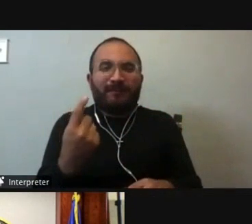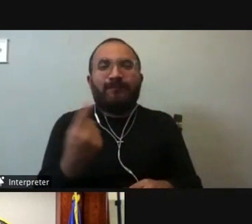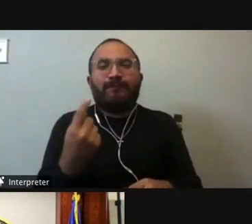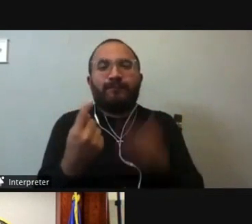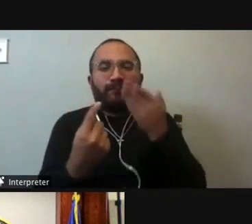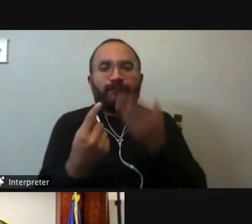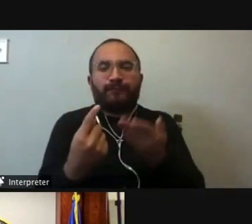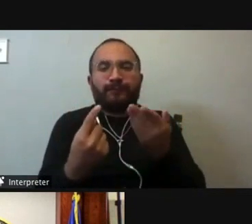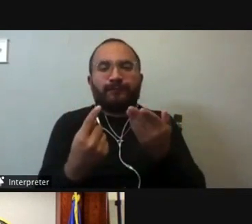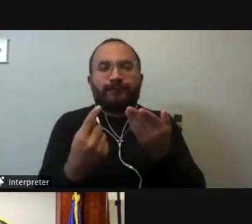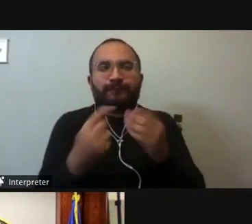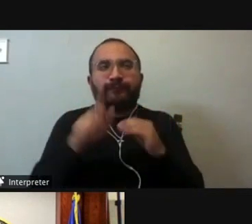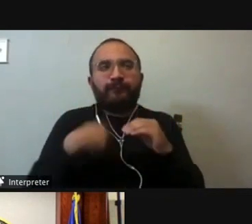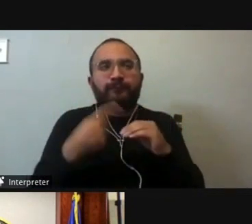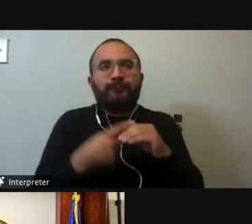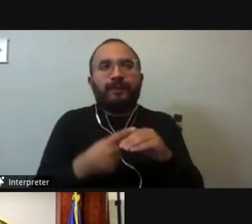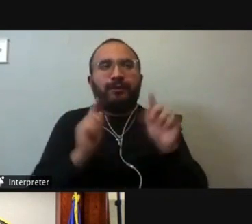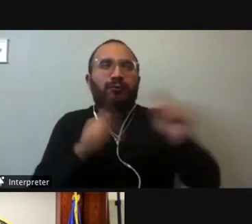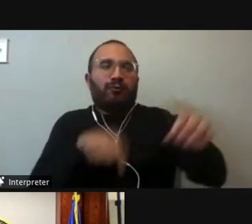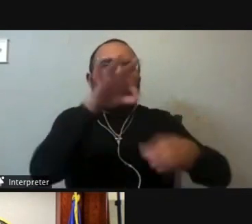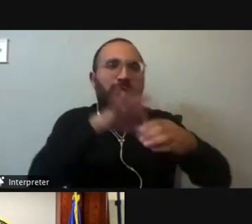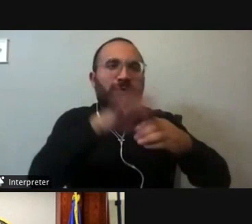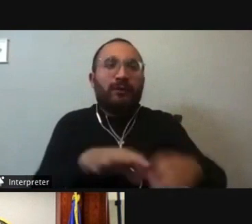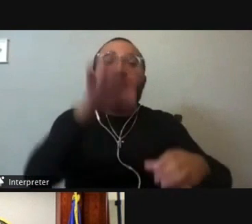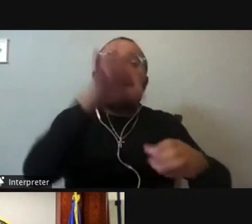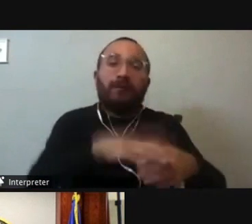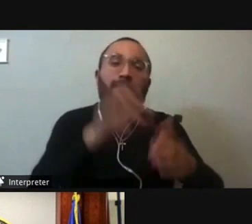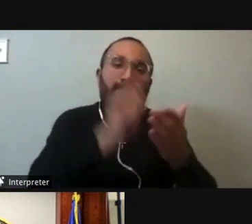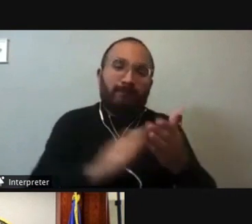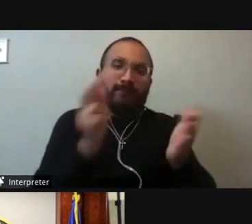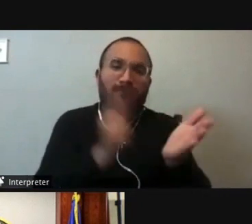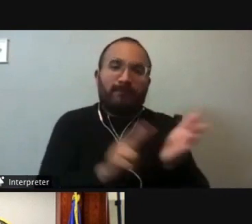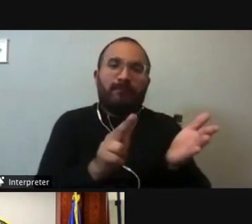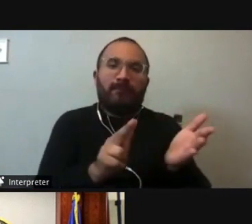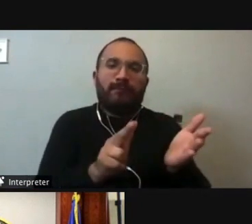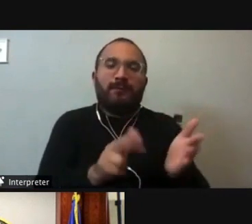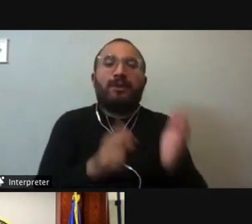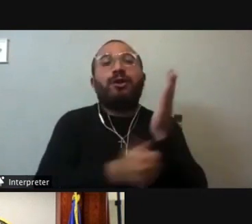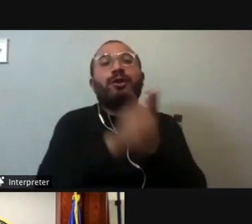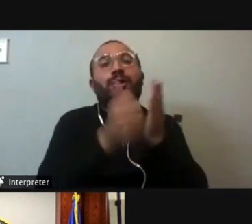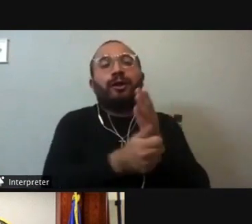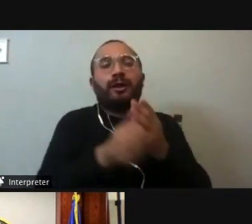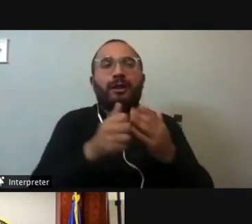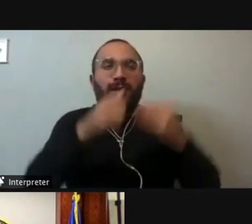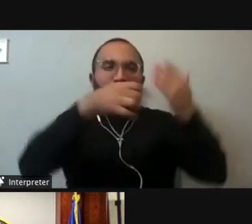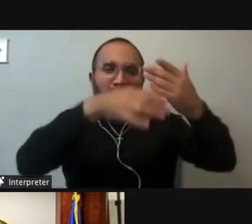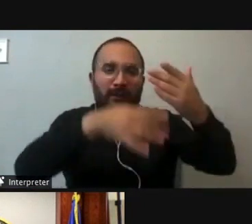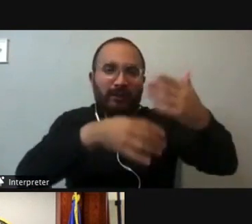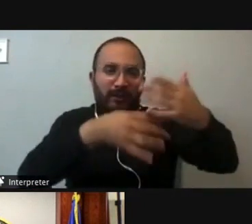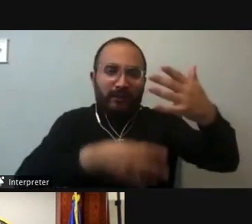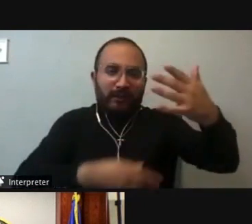voting and casting a vote. The article went on to say, as others do,